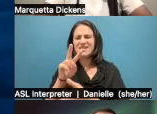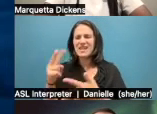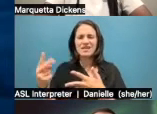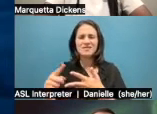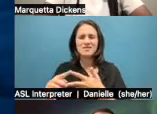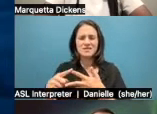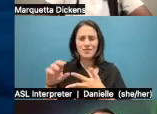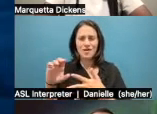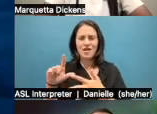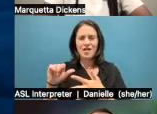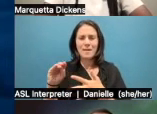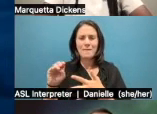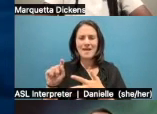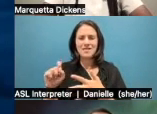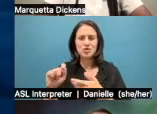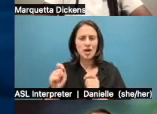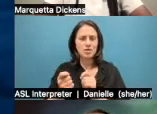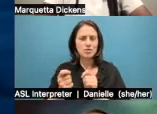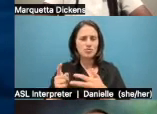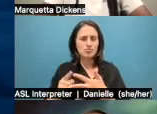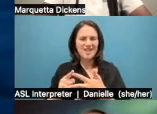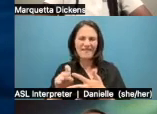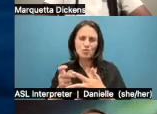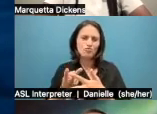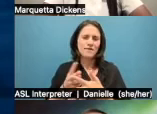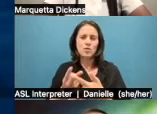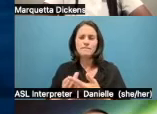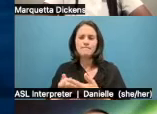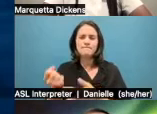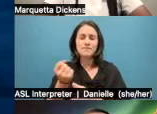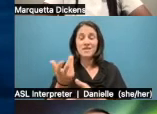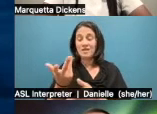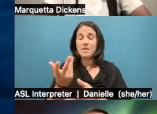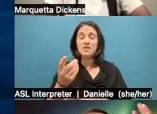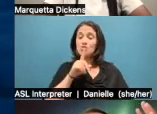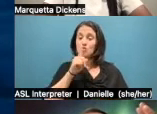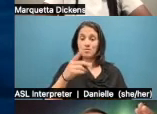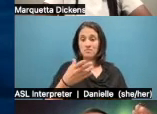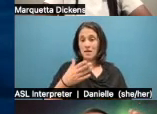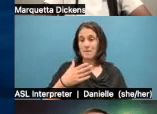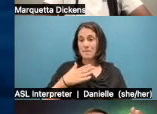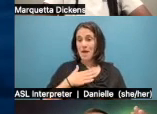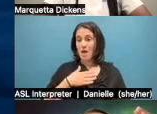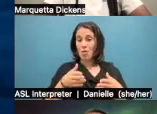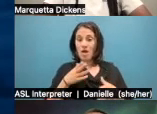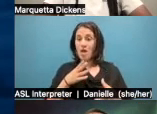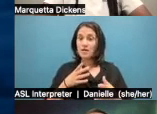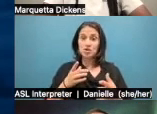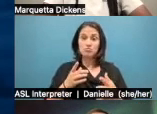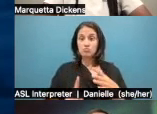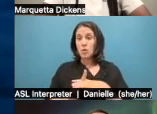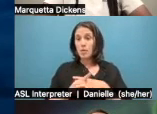But, you know, from the jump, like, I didn't see Princeville as this place as it's often depicted in stories where